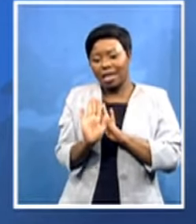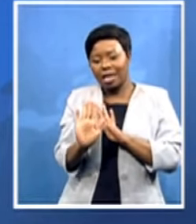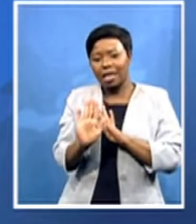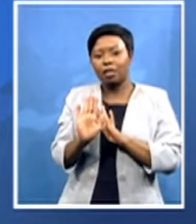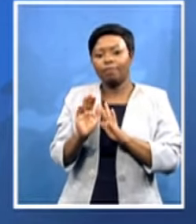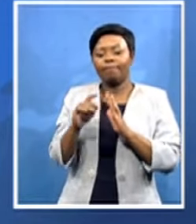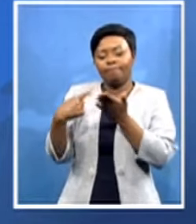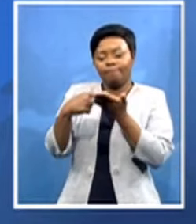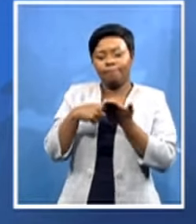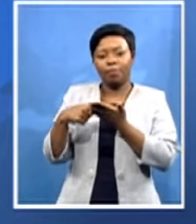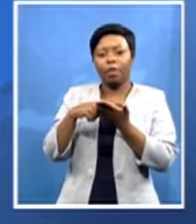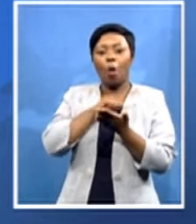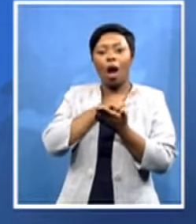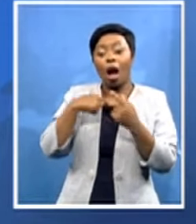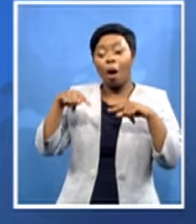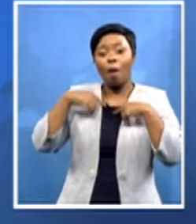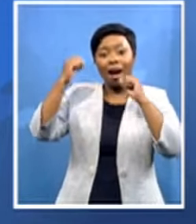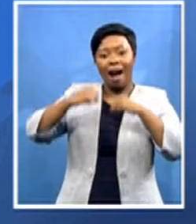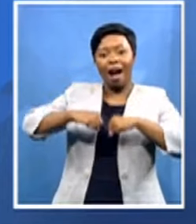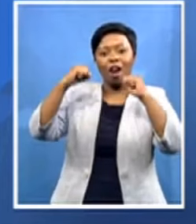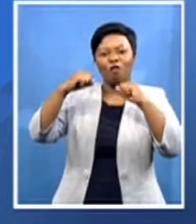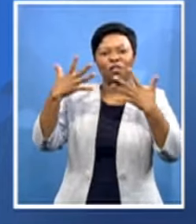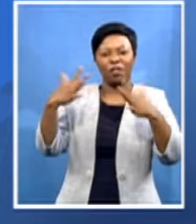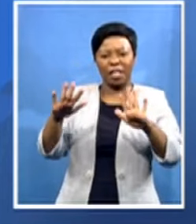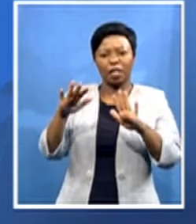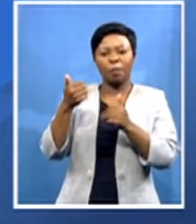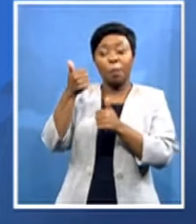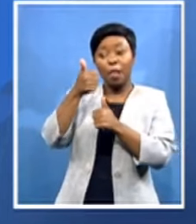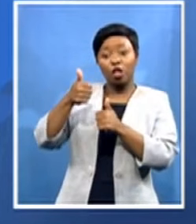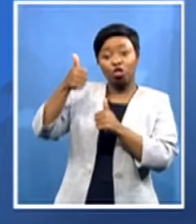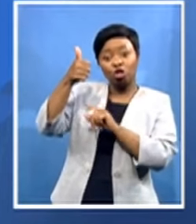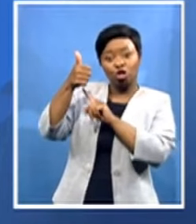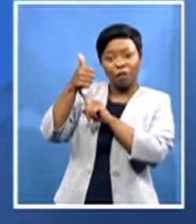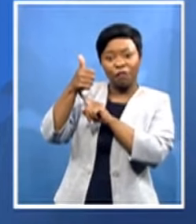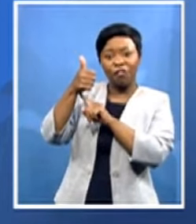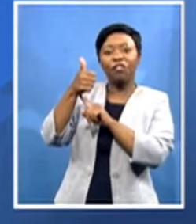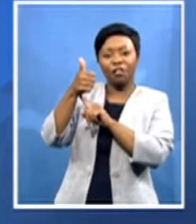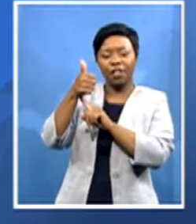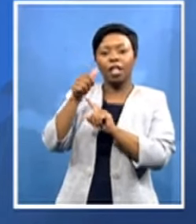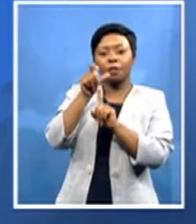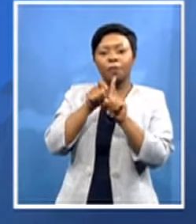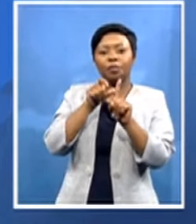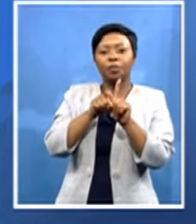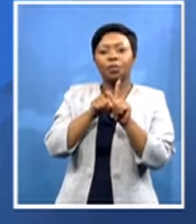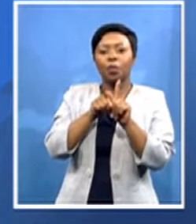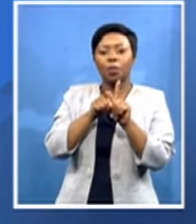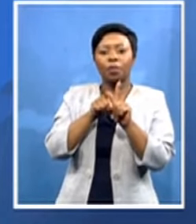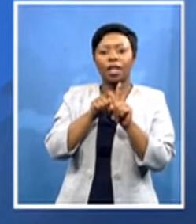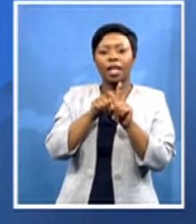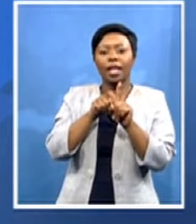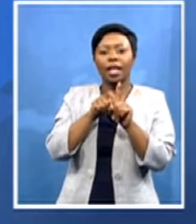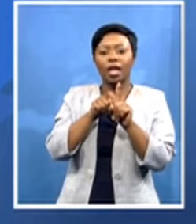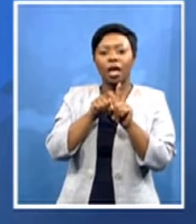candidature of chief fortune zephania charumbira a well